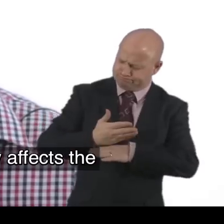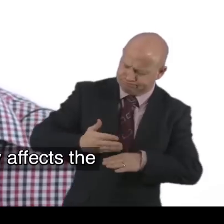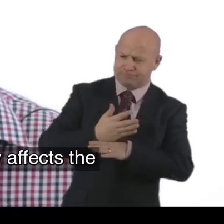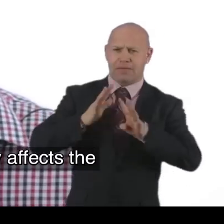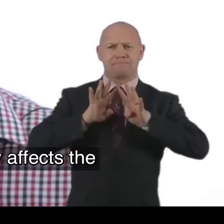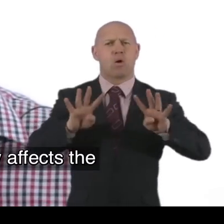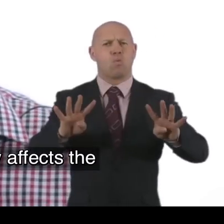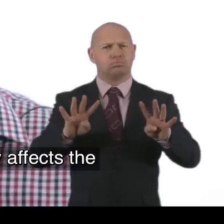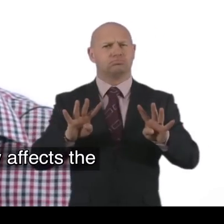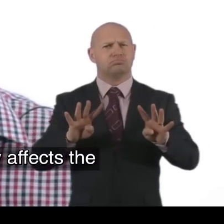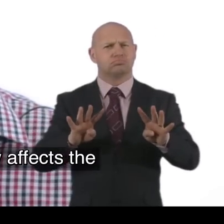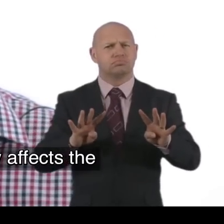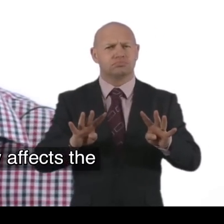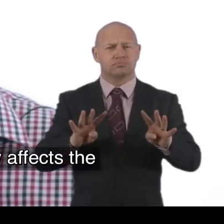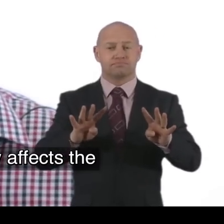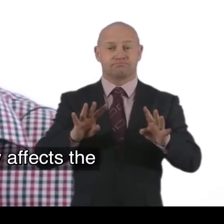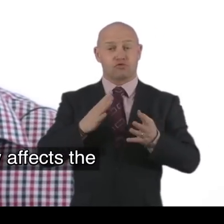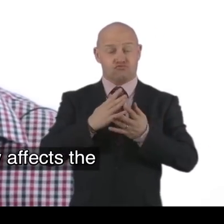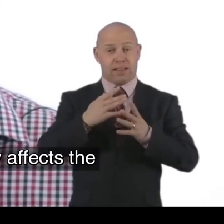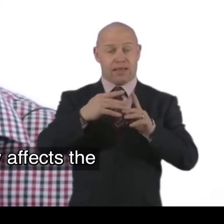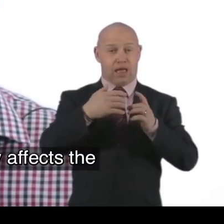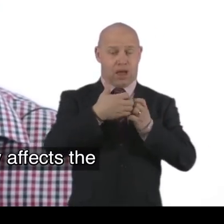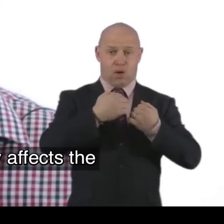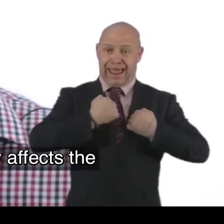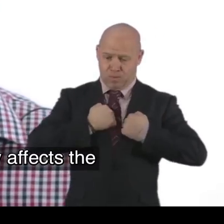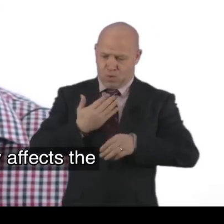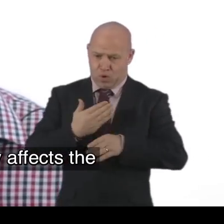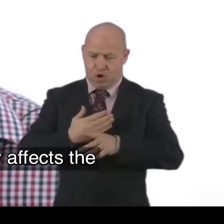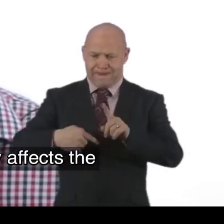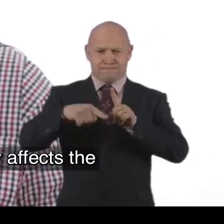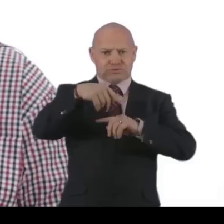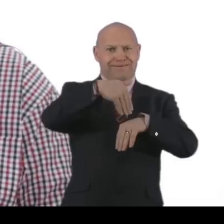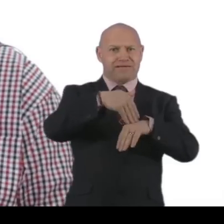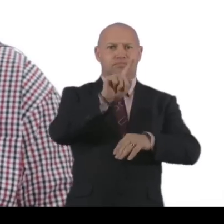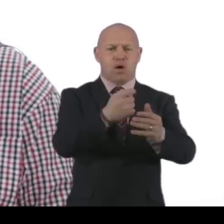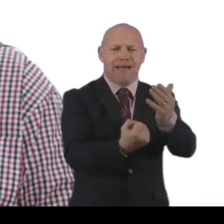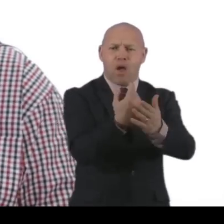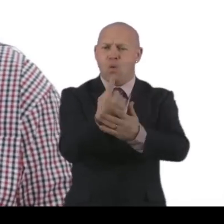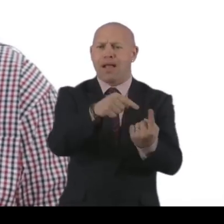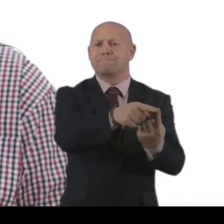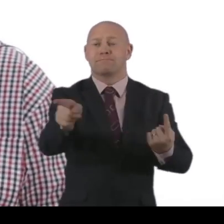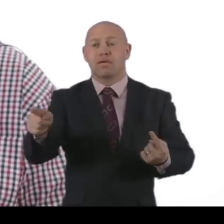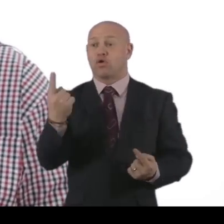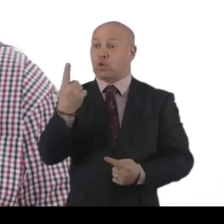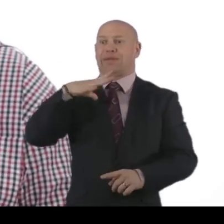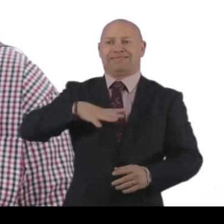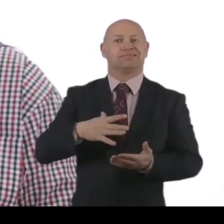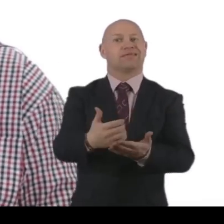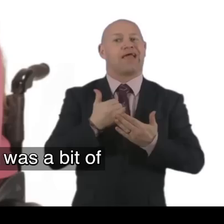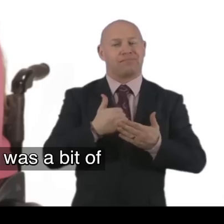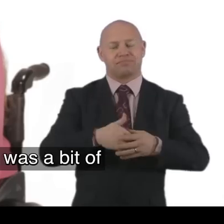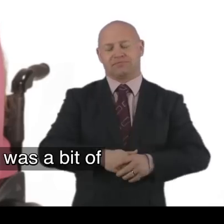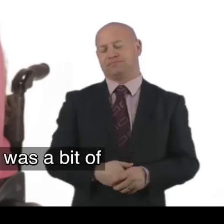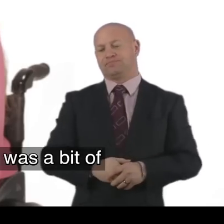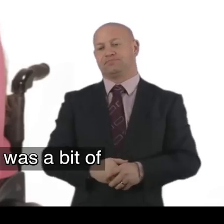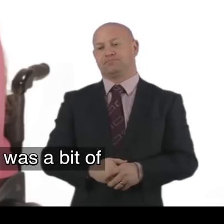do positively affects the outcomes for people who need a bit of help. When